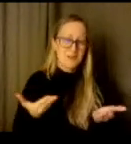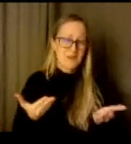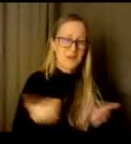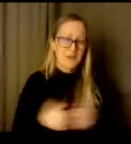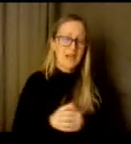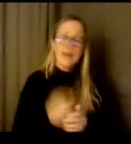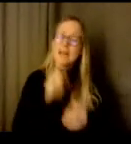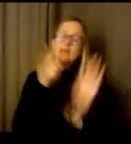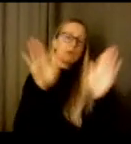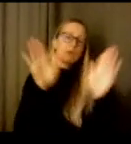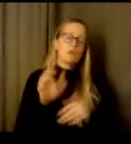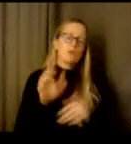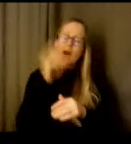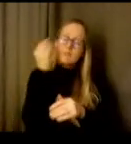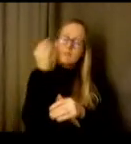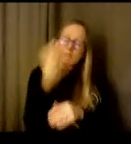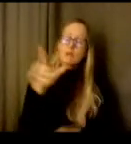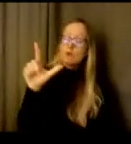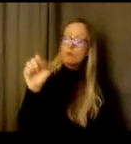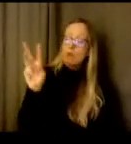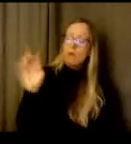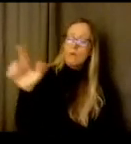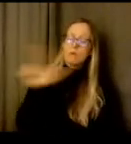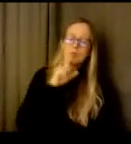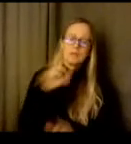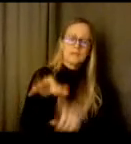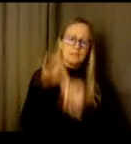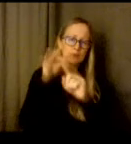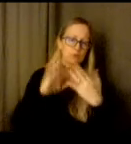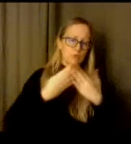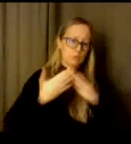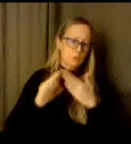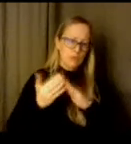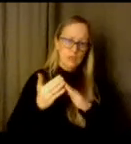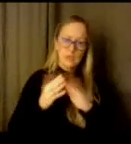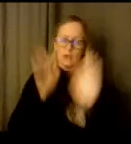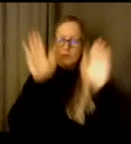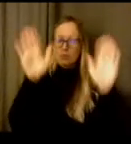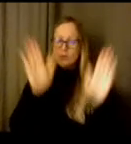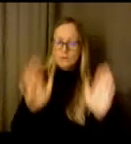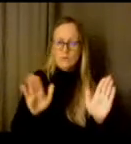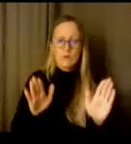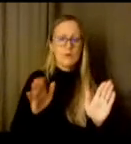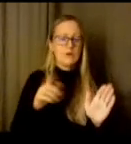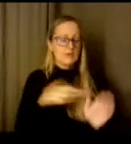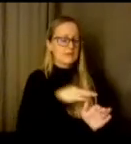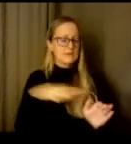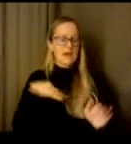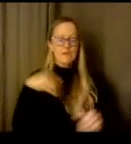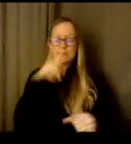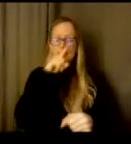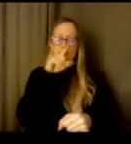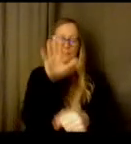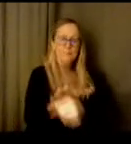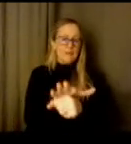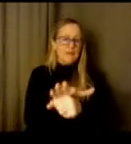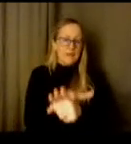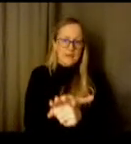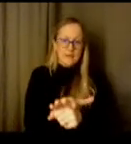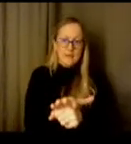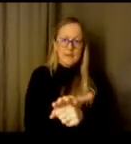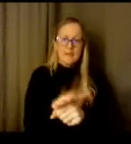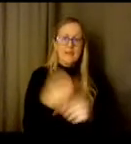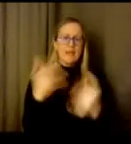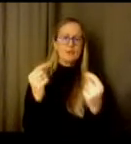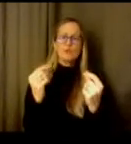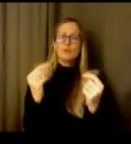community um it's a wonderful place to be the staff is highly committed they go above and beyond um